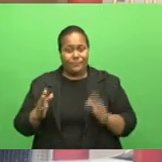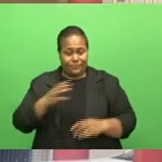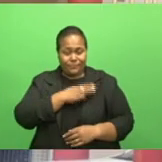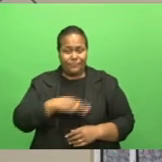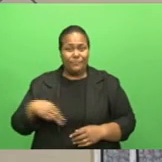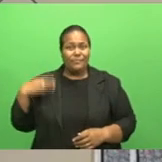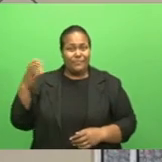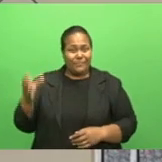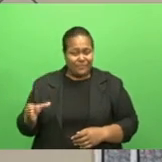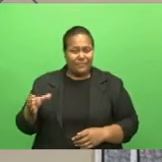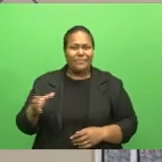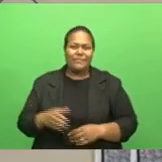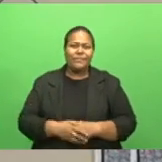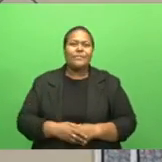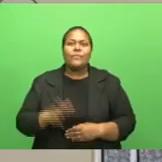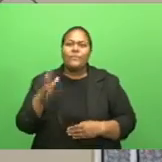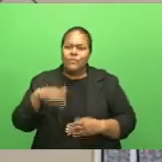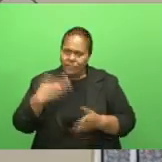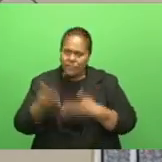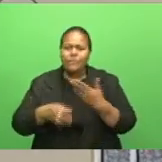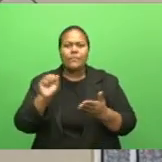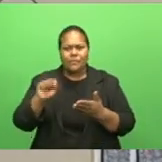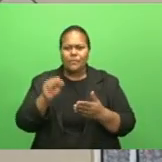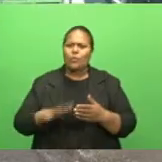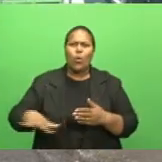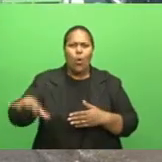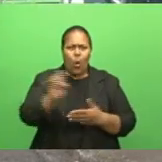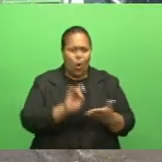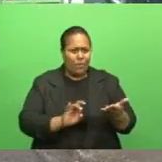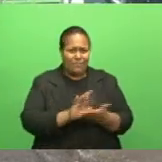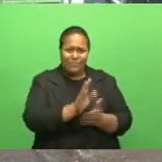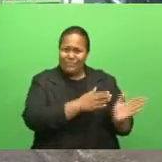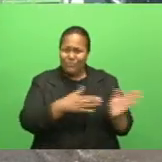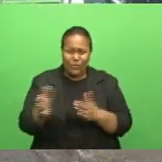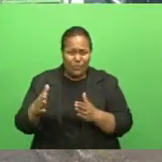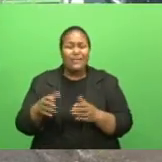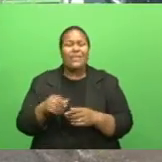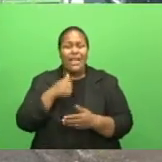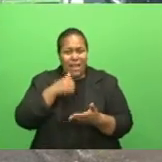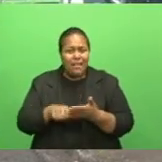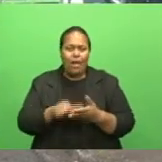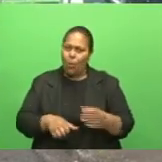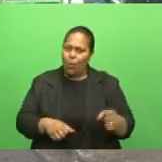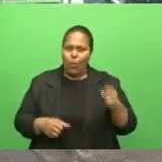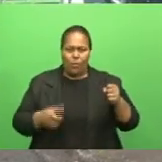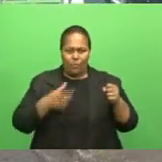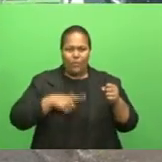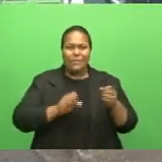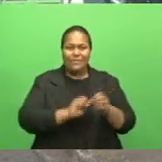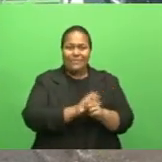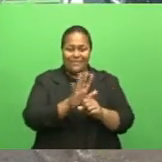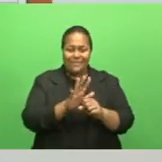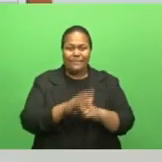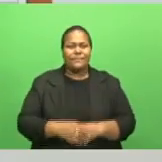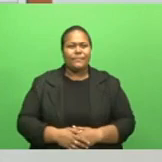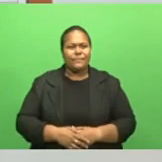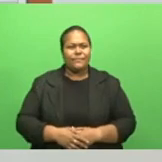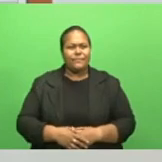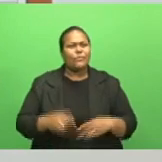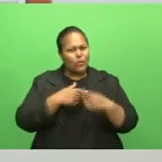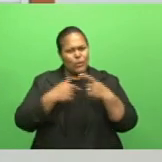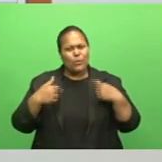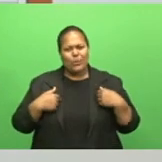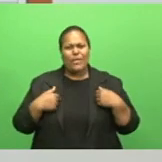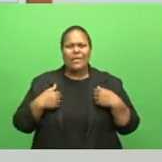stated that all eviction notices were put on hold due to the pandemic. Ensure that the PRB, or for that